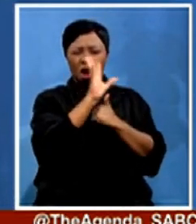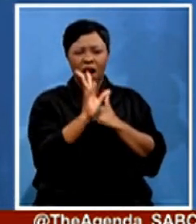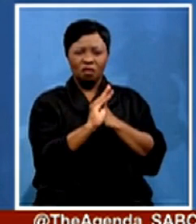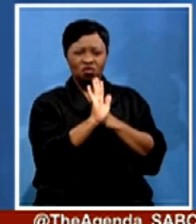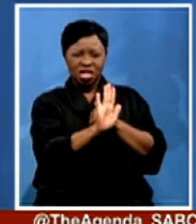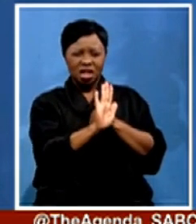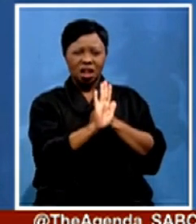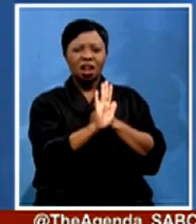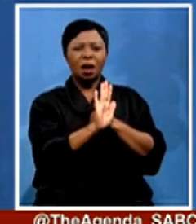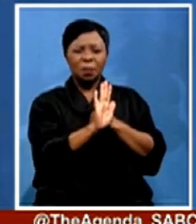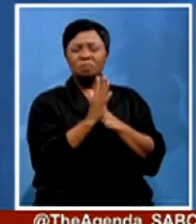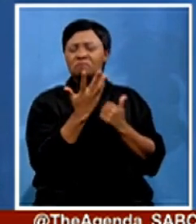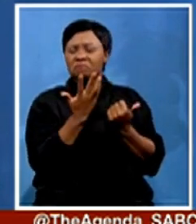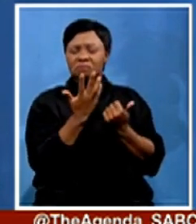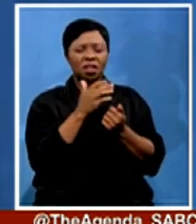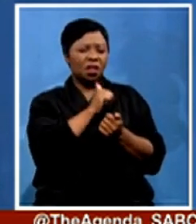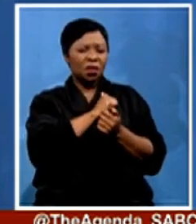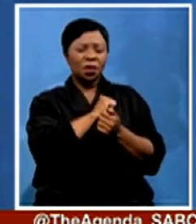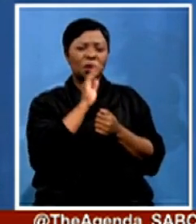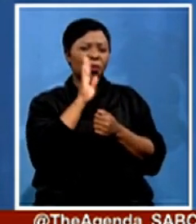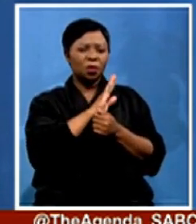have terrorism taking root.